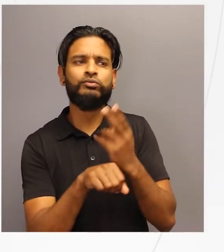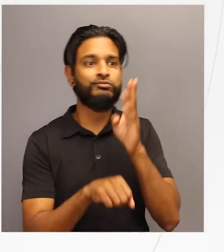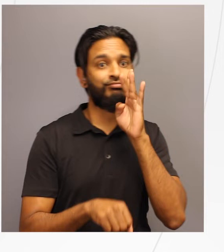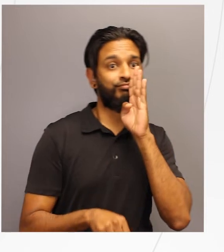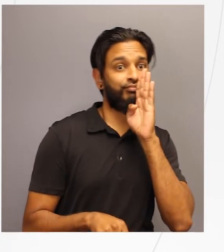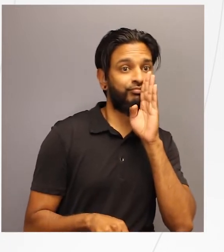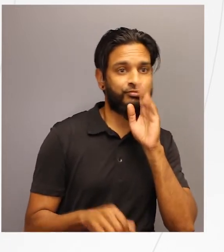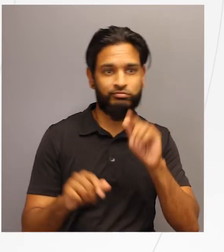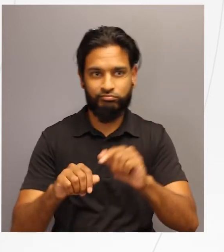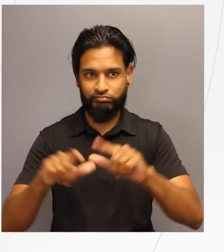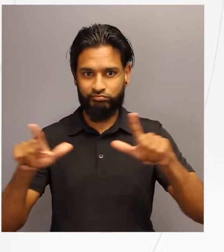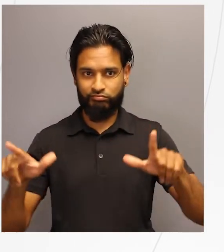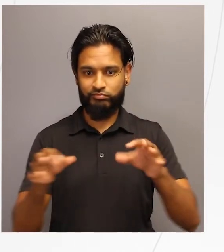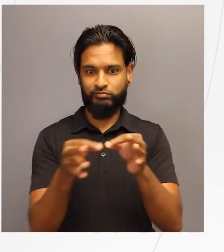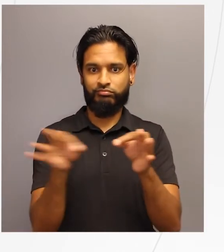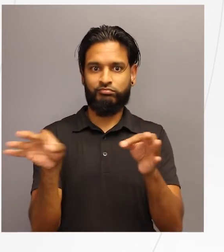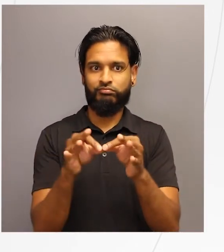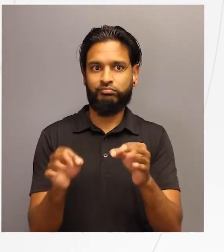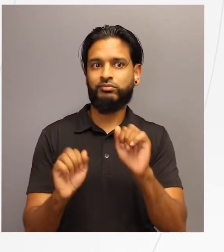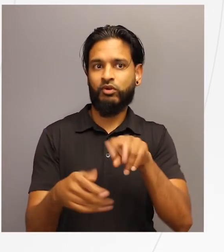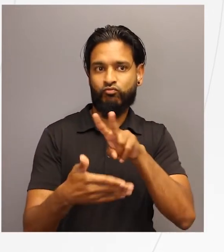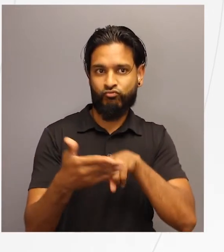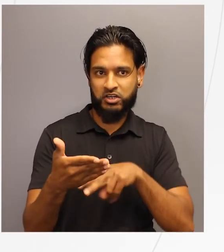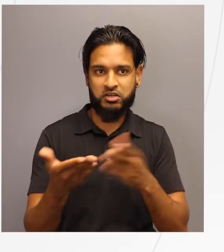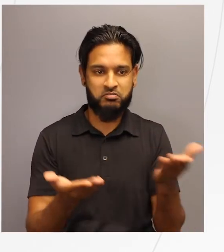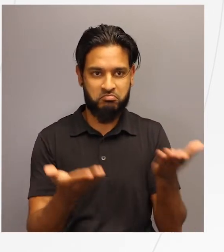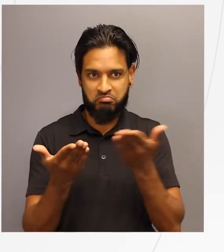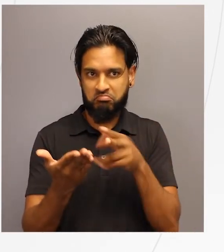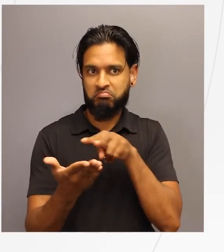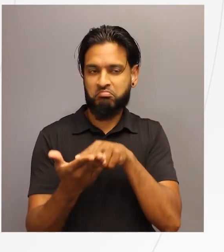for working in Teams when students need to communicate with each other.